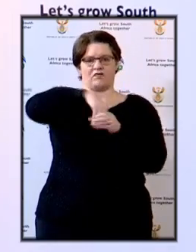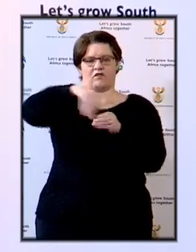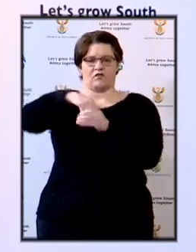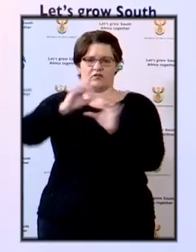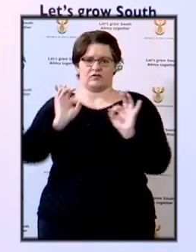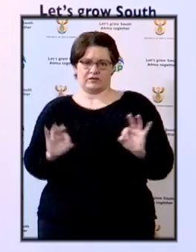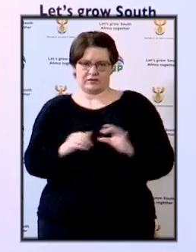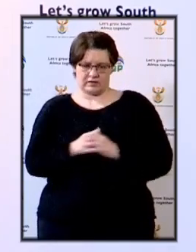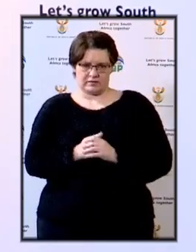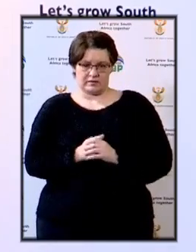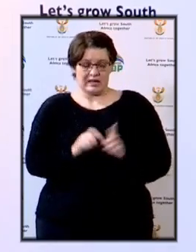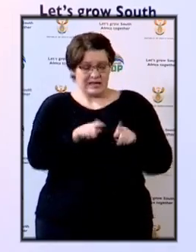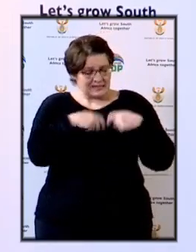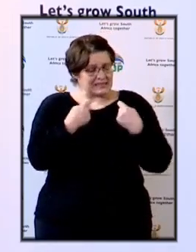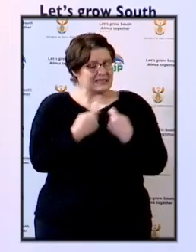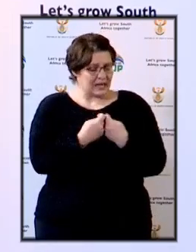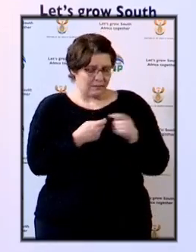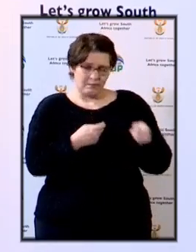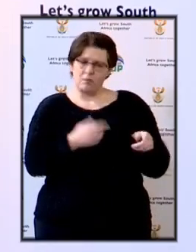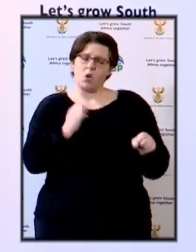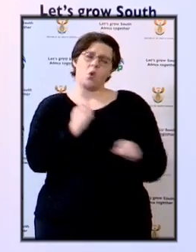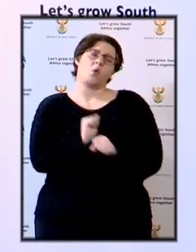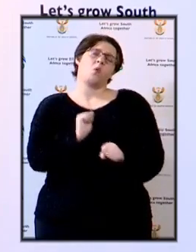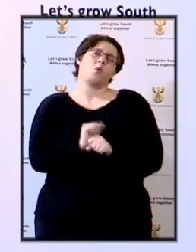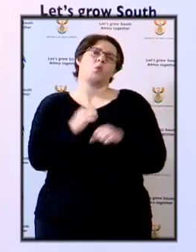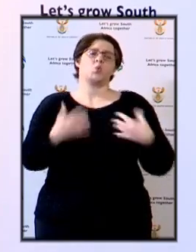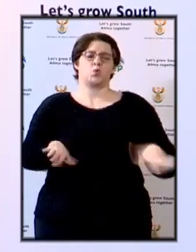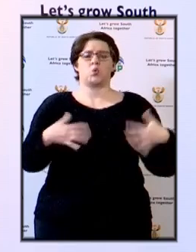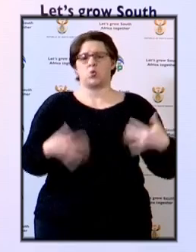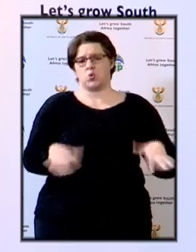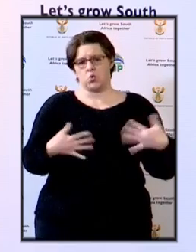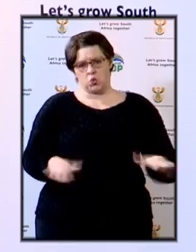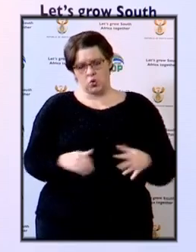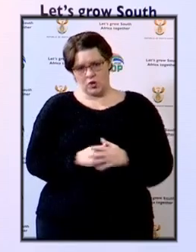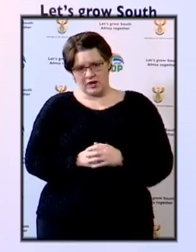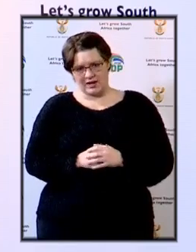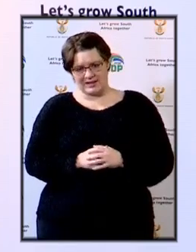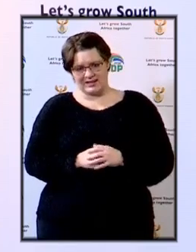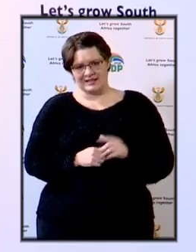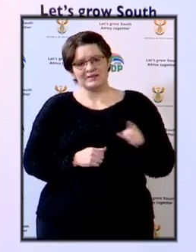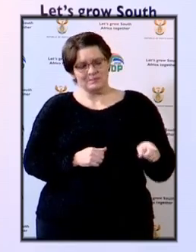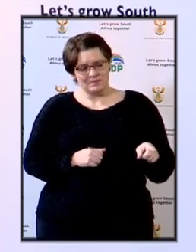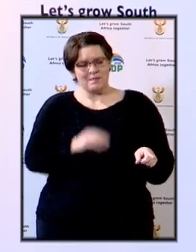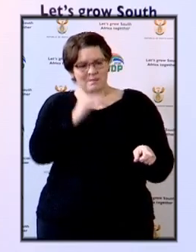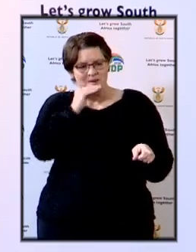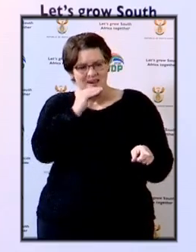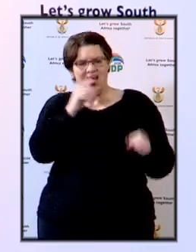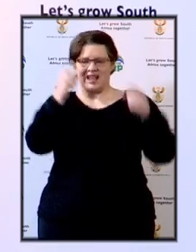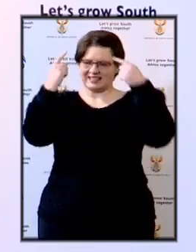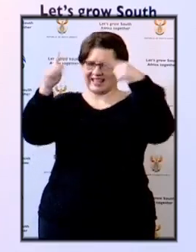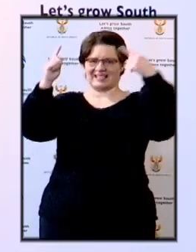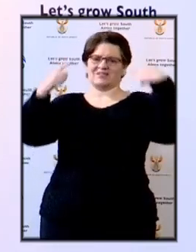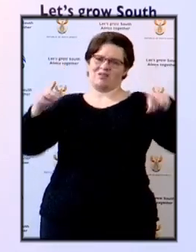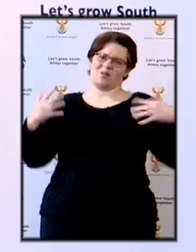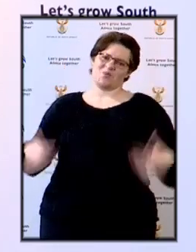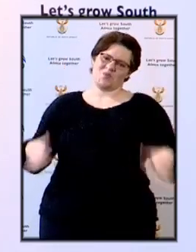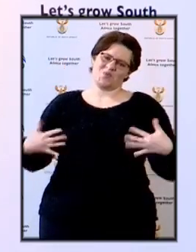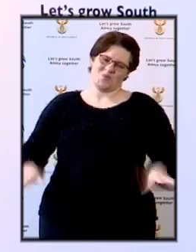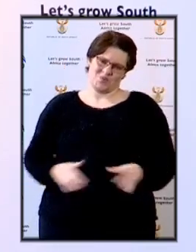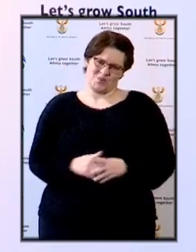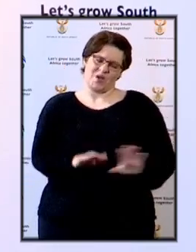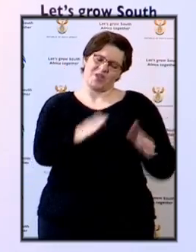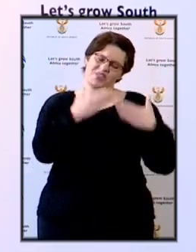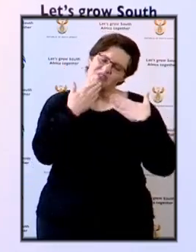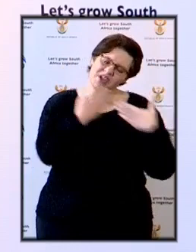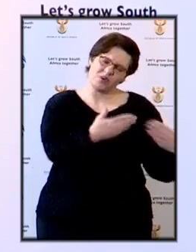The teamwork that was put in place here is a recipe for success. We would like to